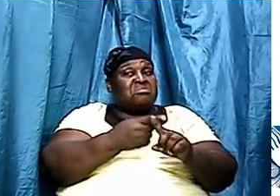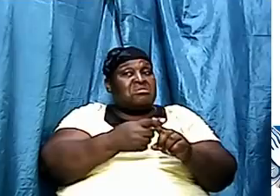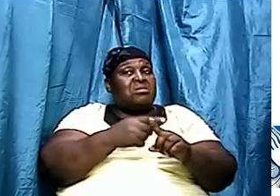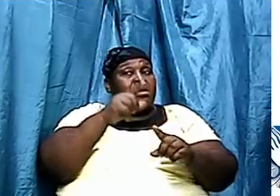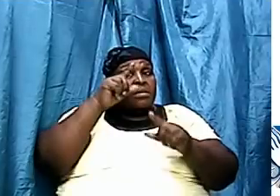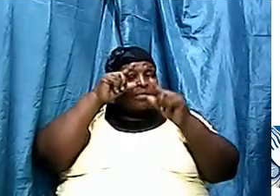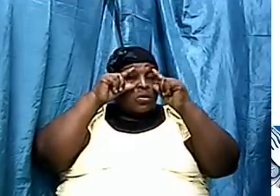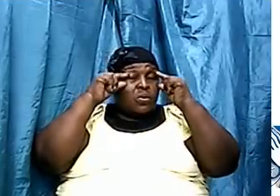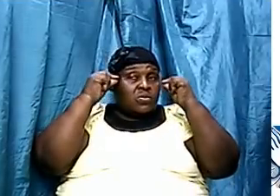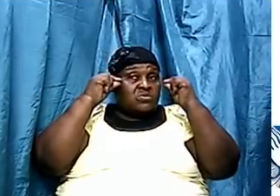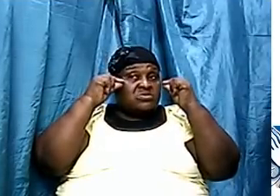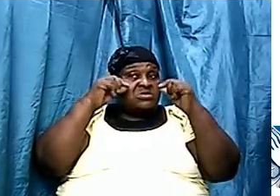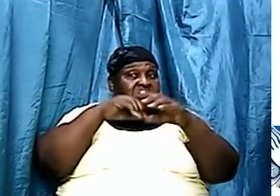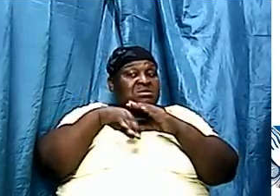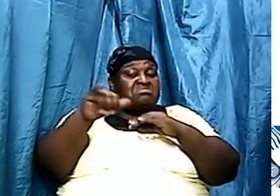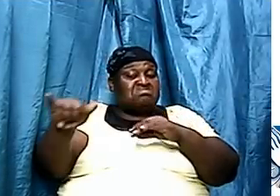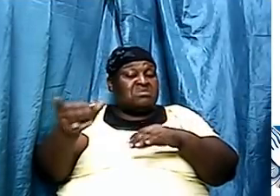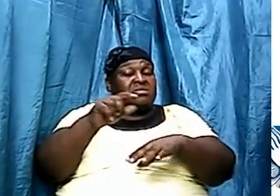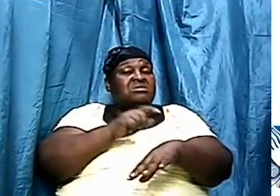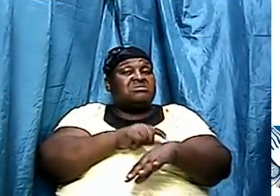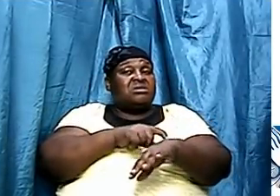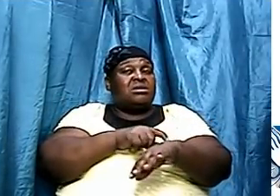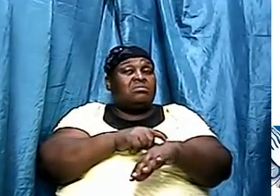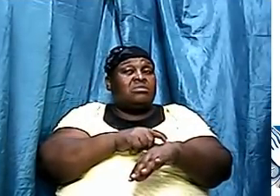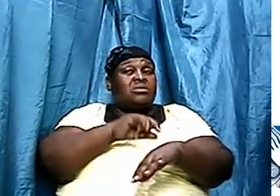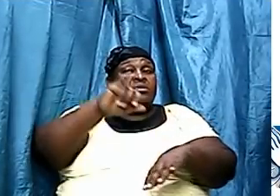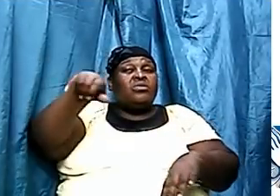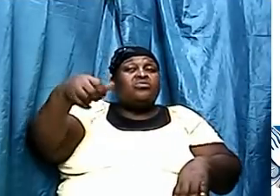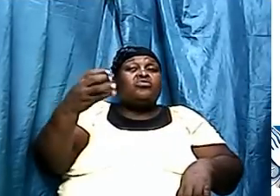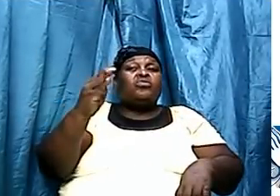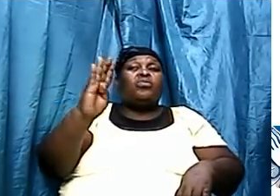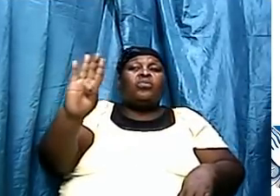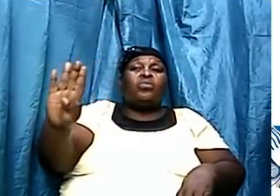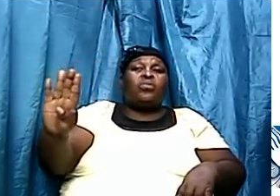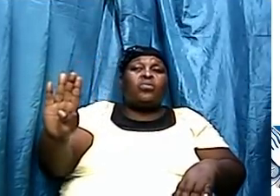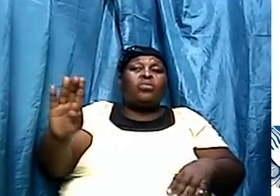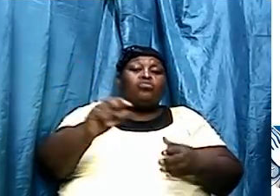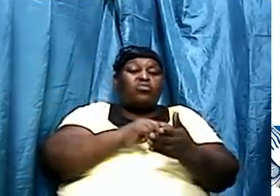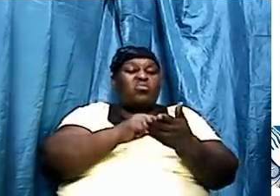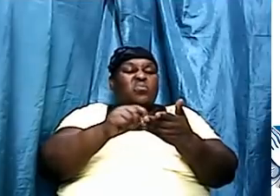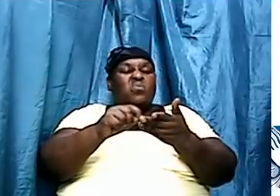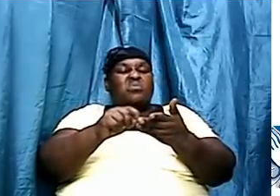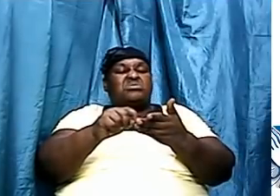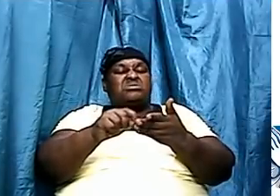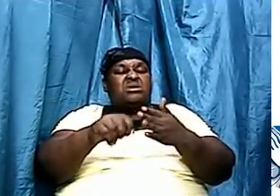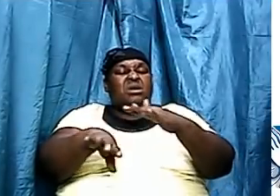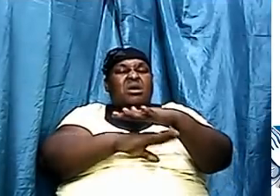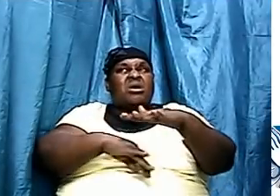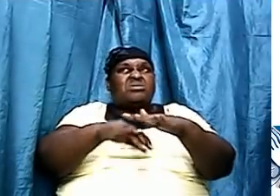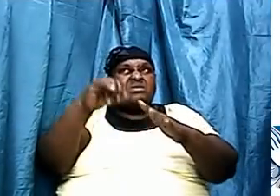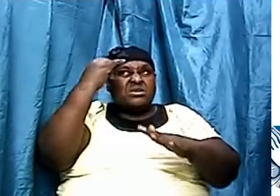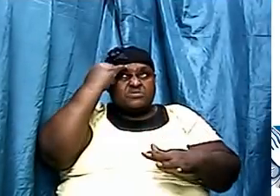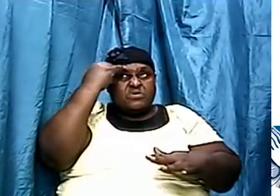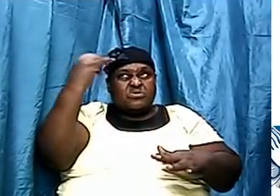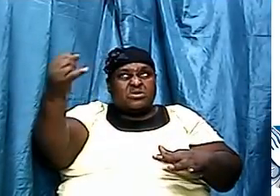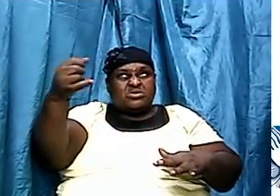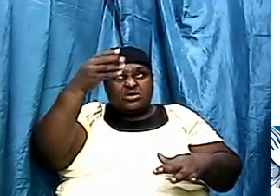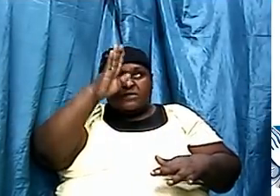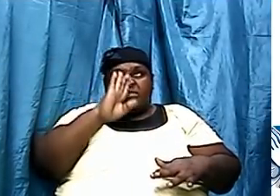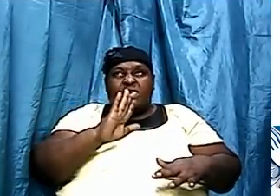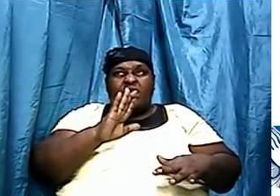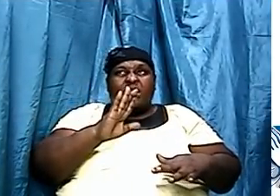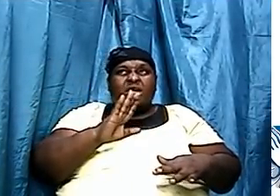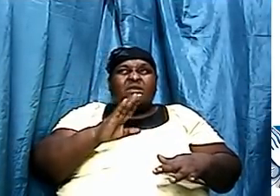And if during that time, Job wrote under the inspiration of God that God hanged the earth and nothing